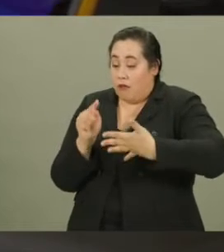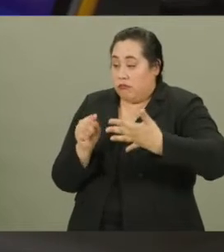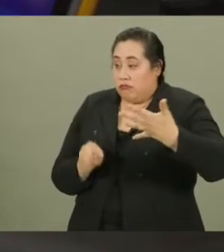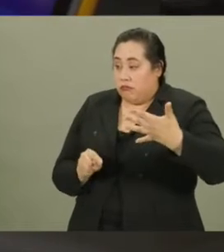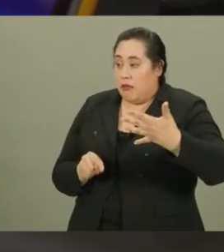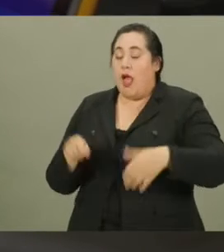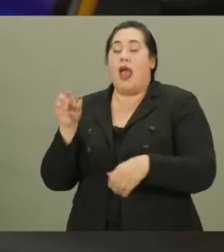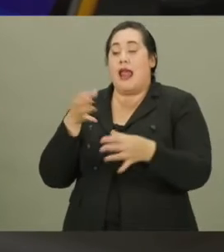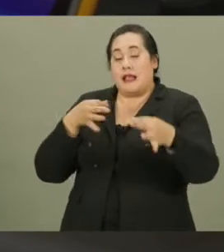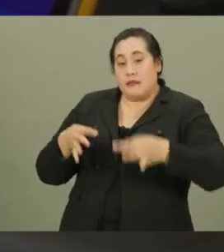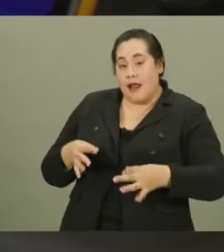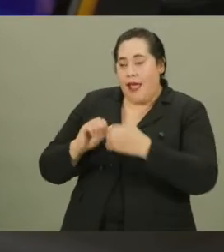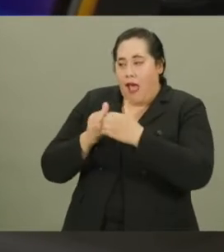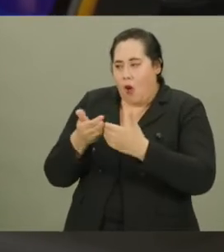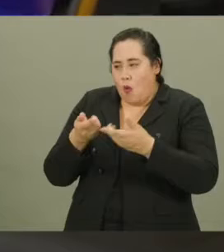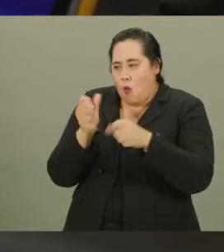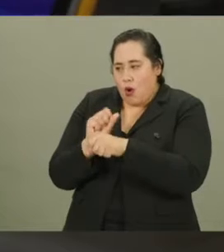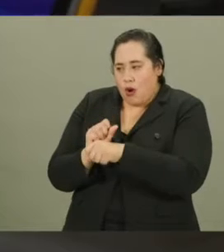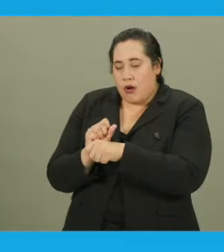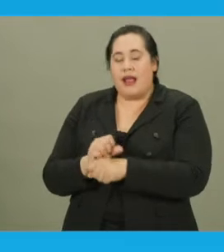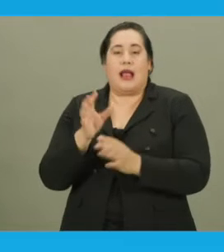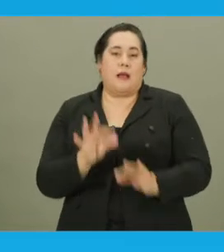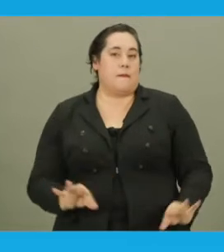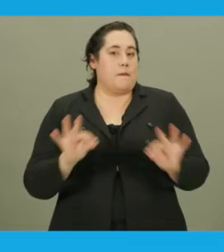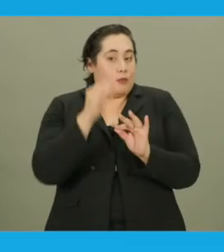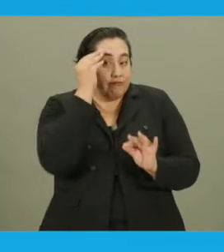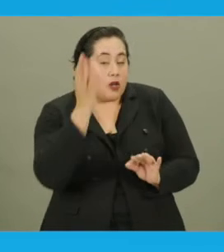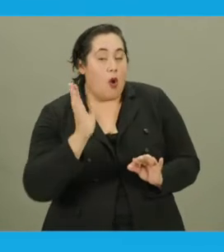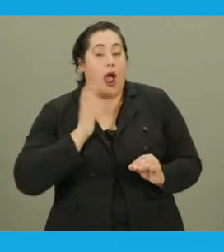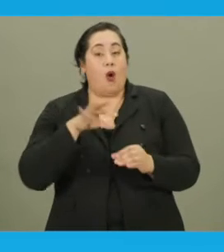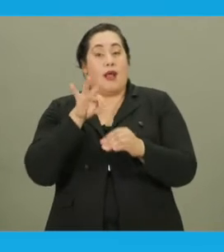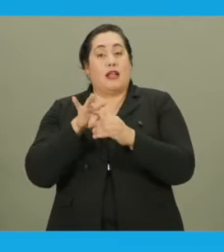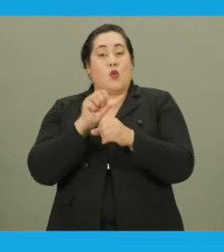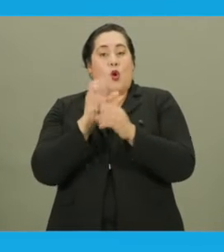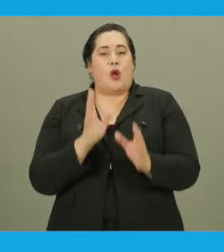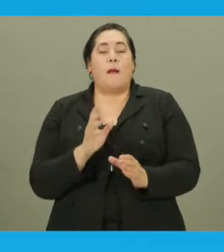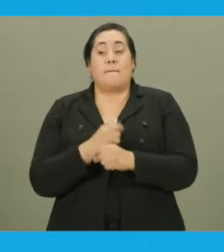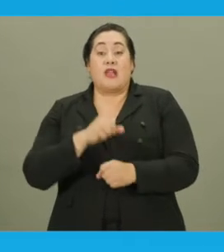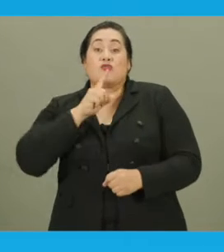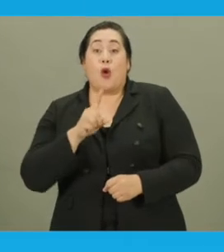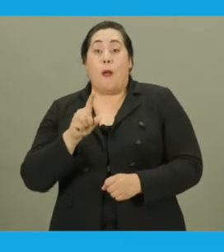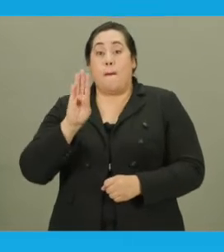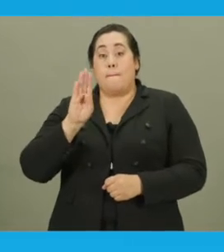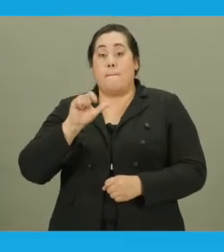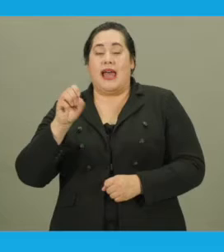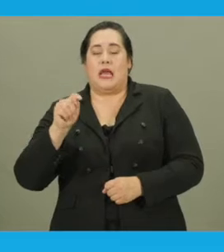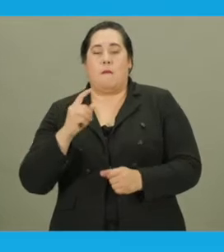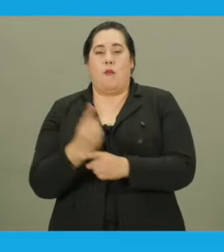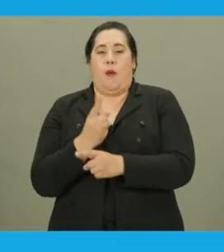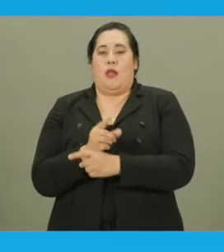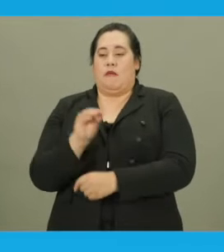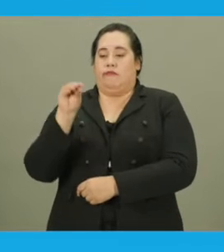available to the voter and explained how it worked. It's important to note that our election worker made certain that the ballot was